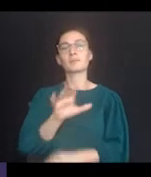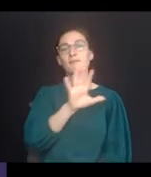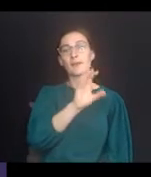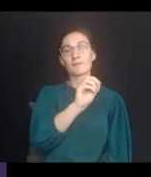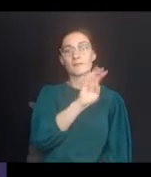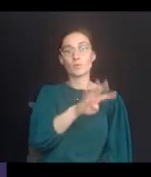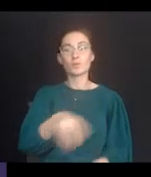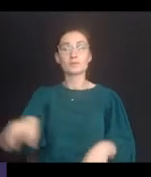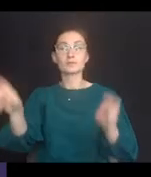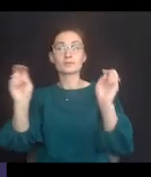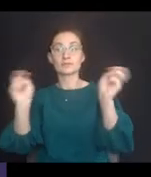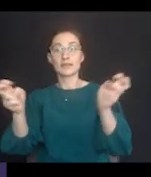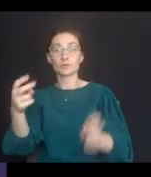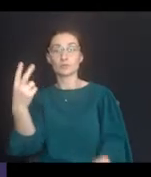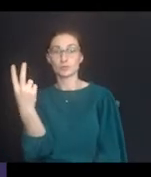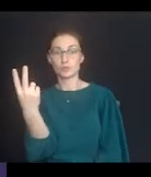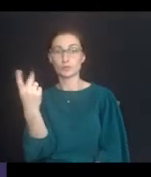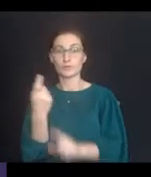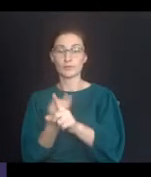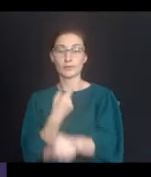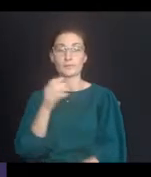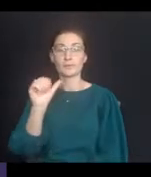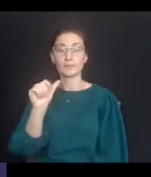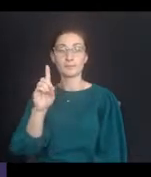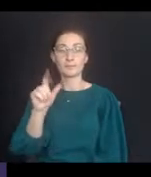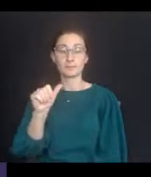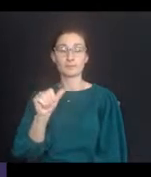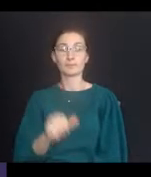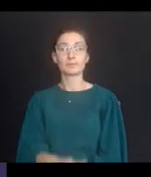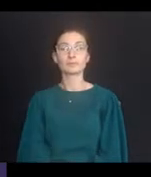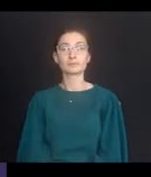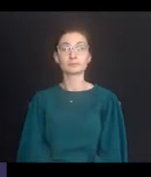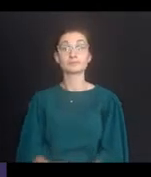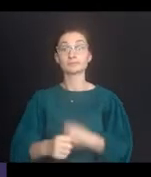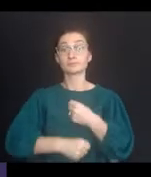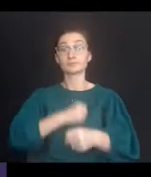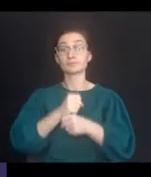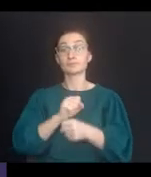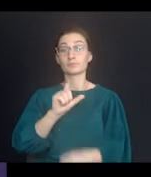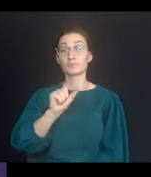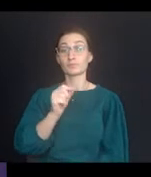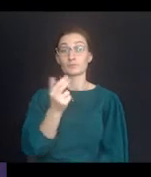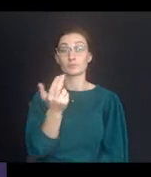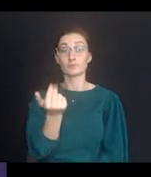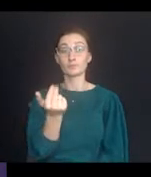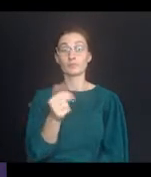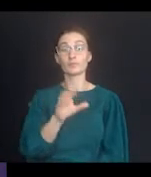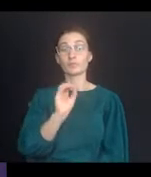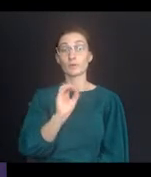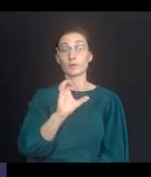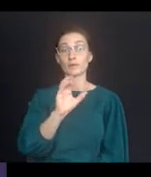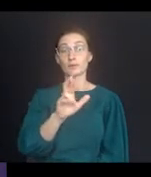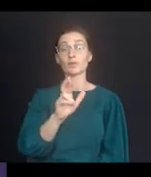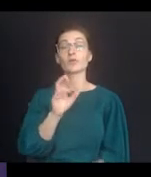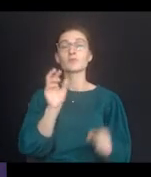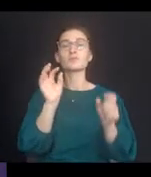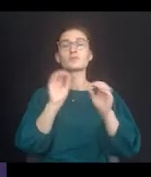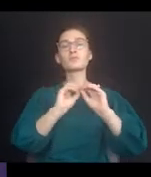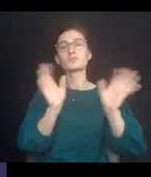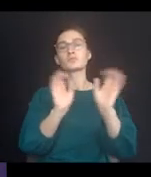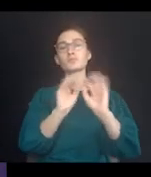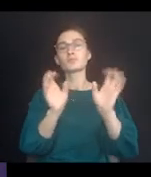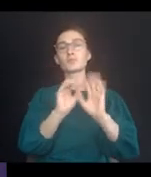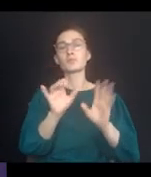Section 504 and Title II of the ADA. In 2013, OCR issued guidance